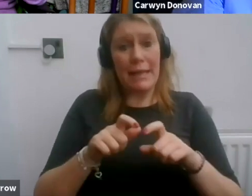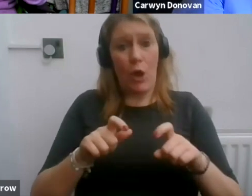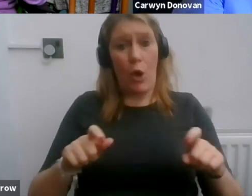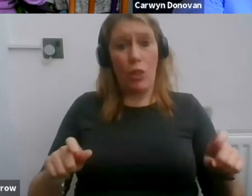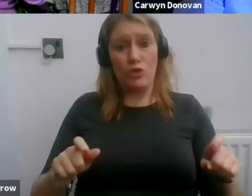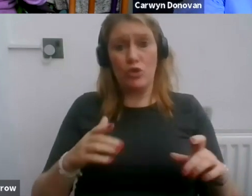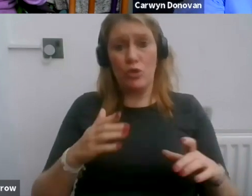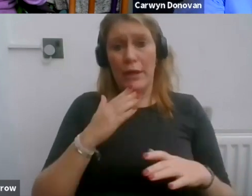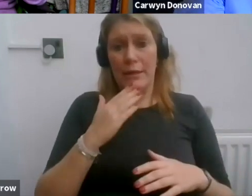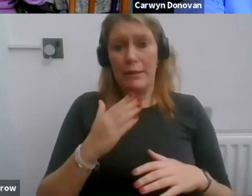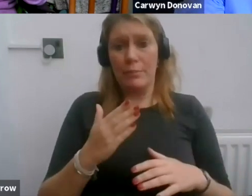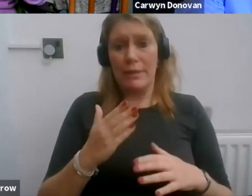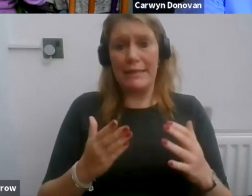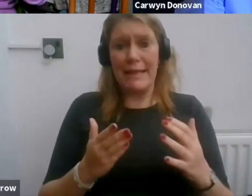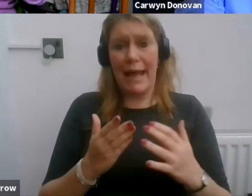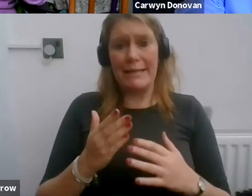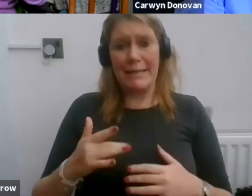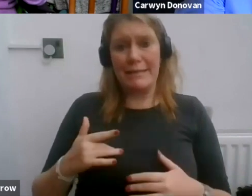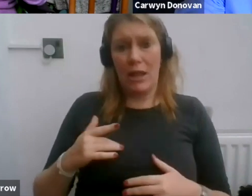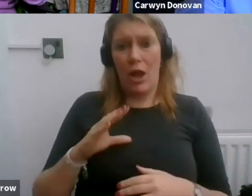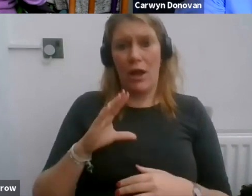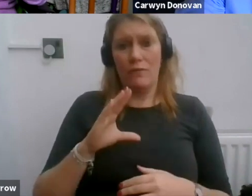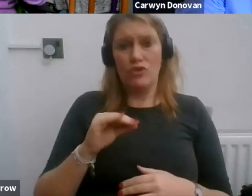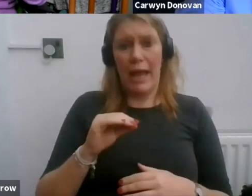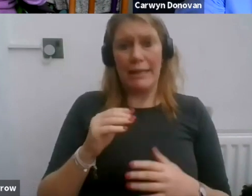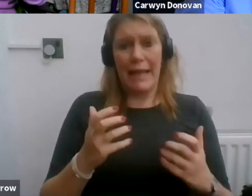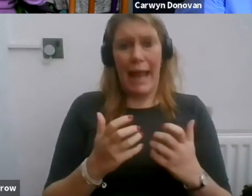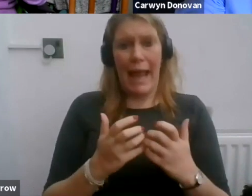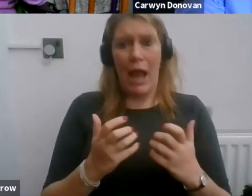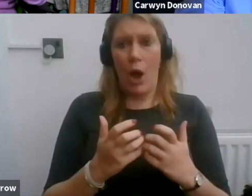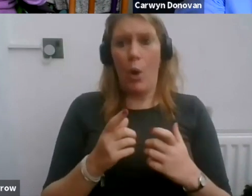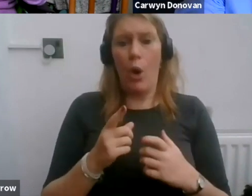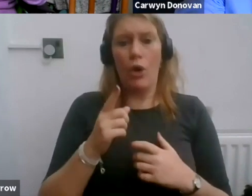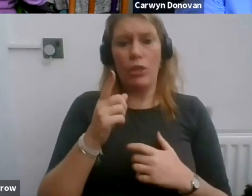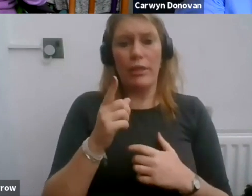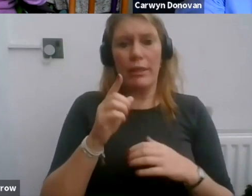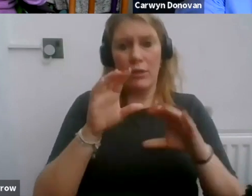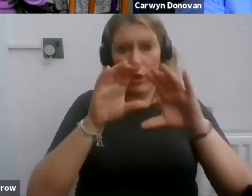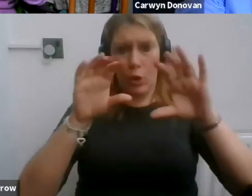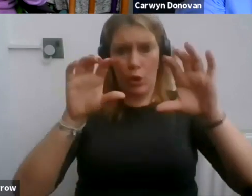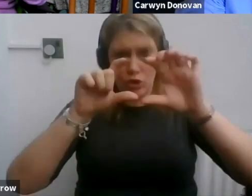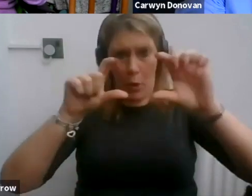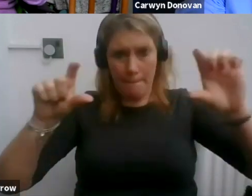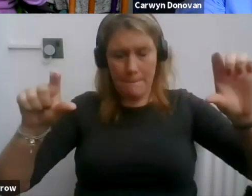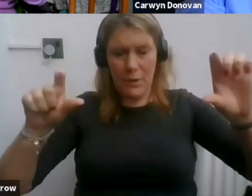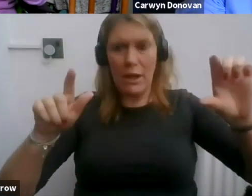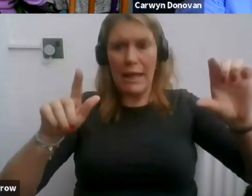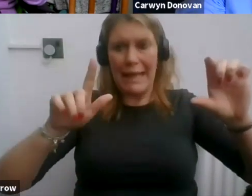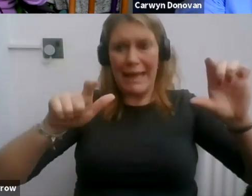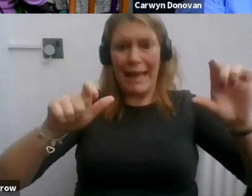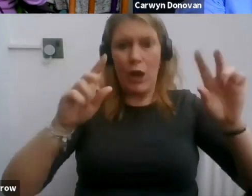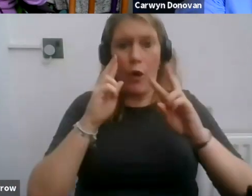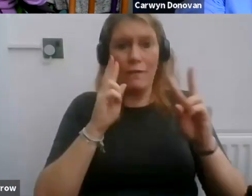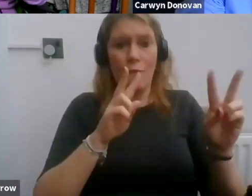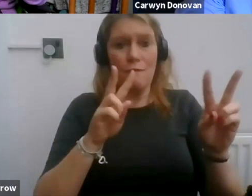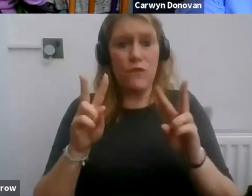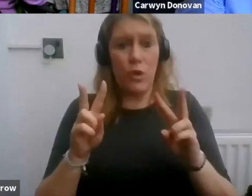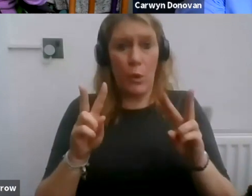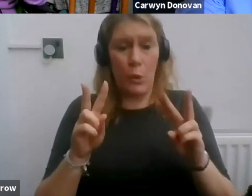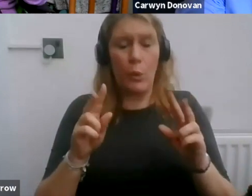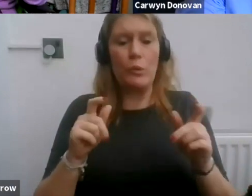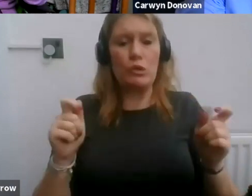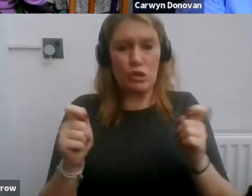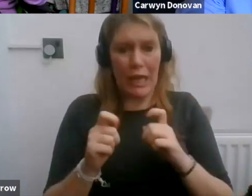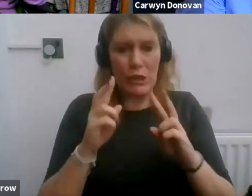the live chat by going to the top left hand corner and clicking on view. Also to